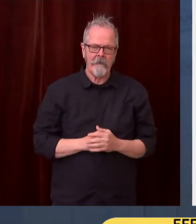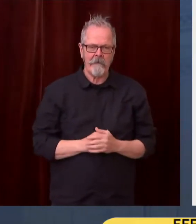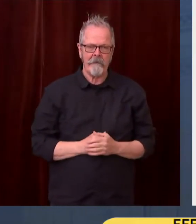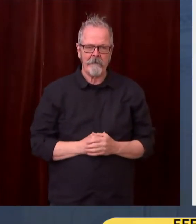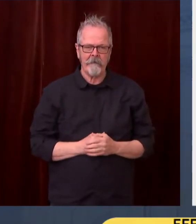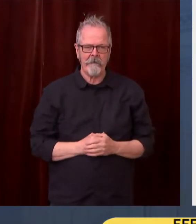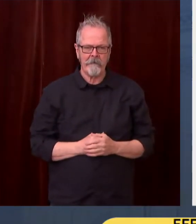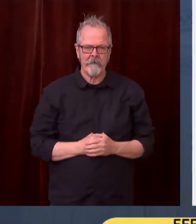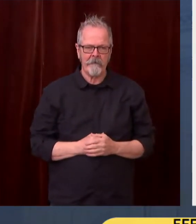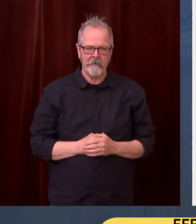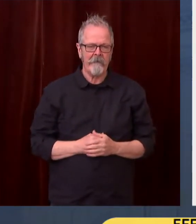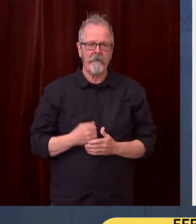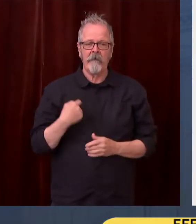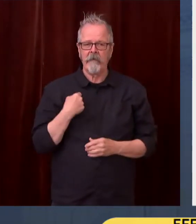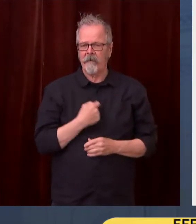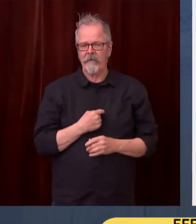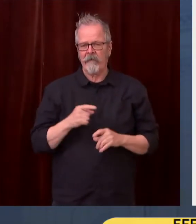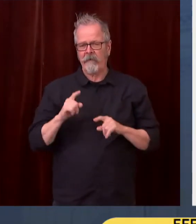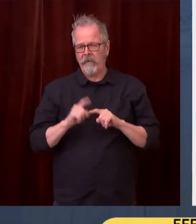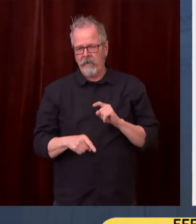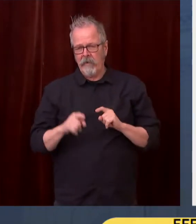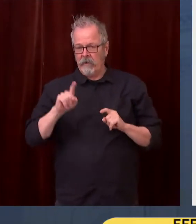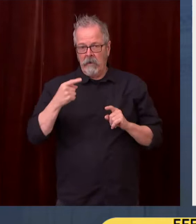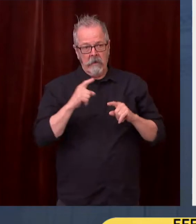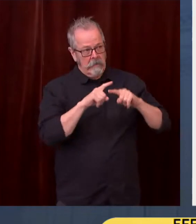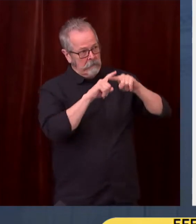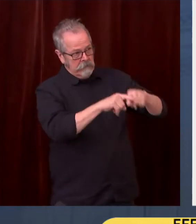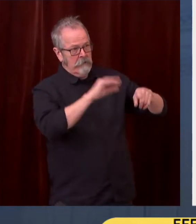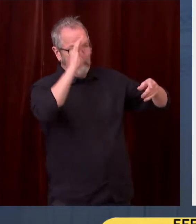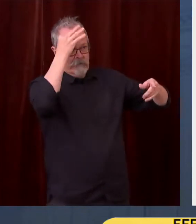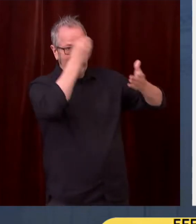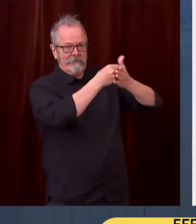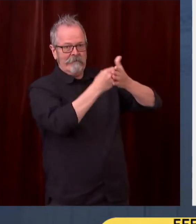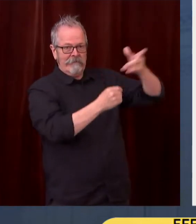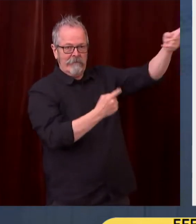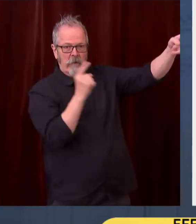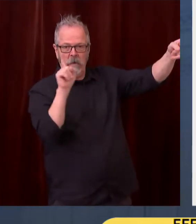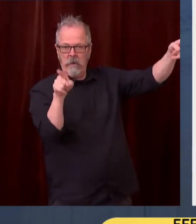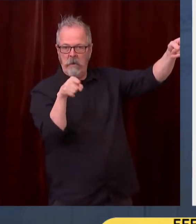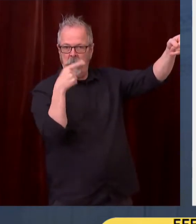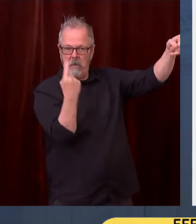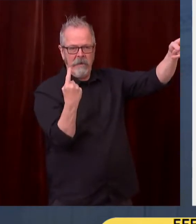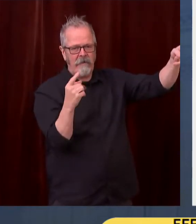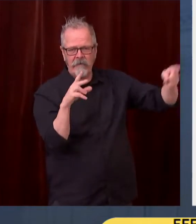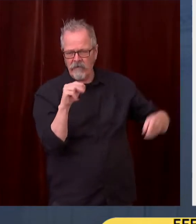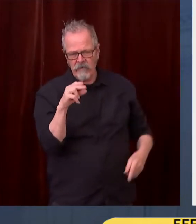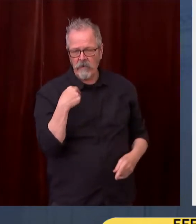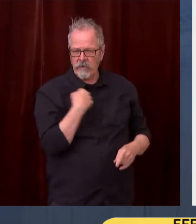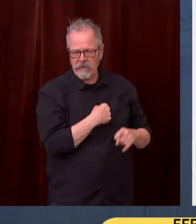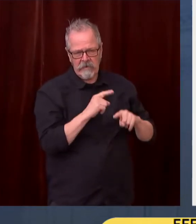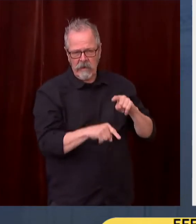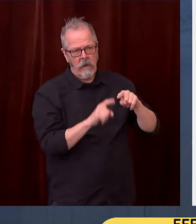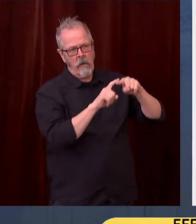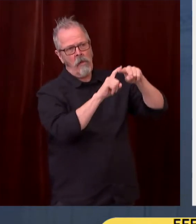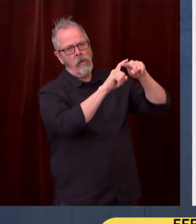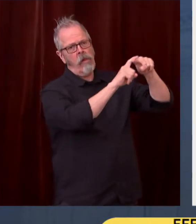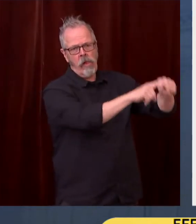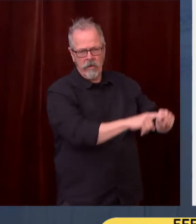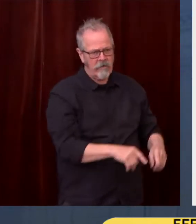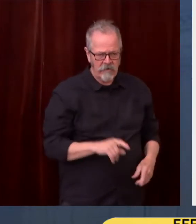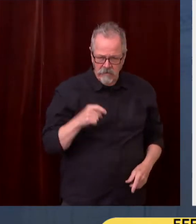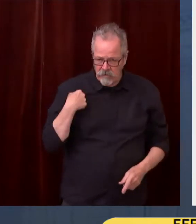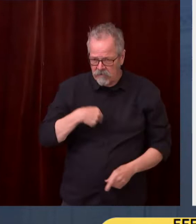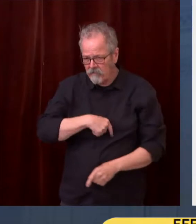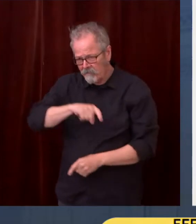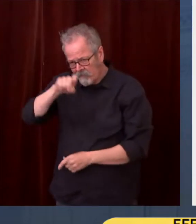have allocated millions in local resources and partnered with the city of Mount Vernon to build a permanent supportive housing